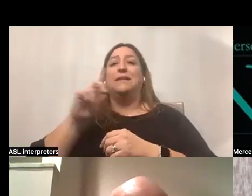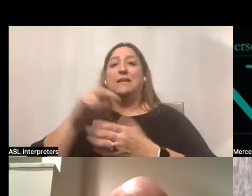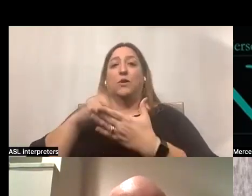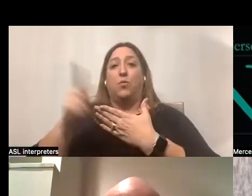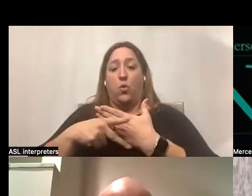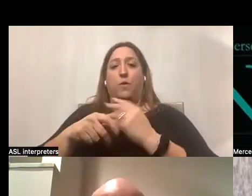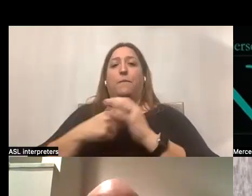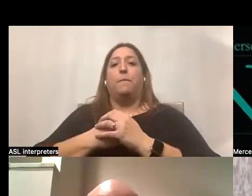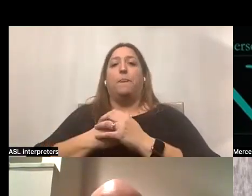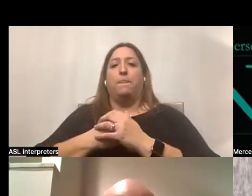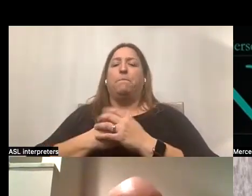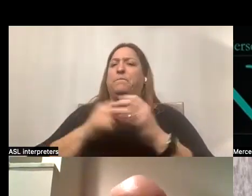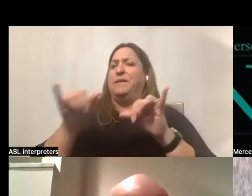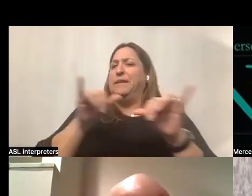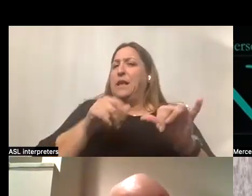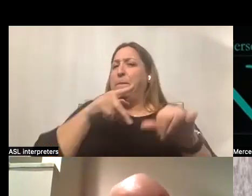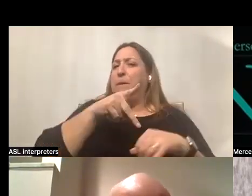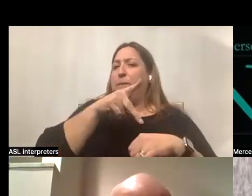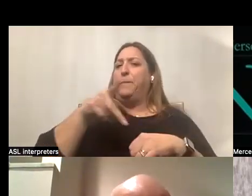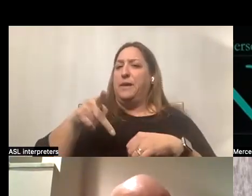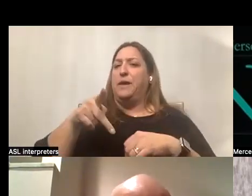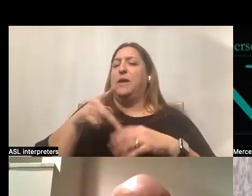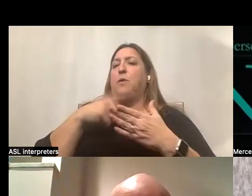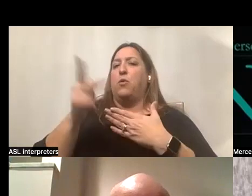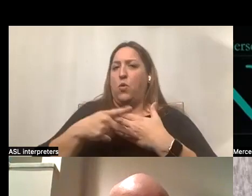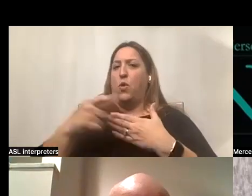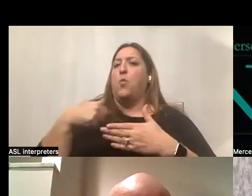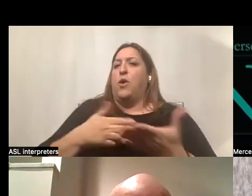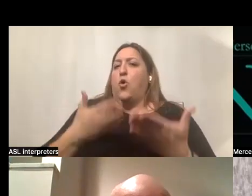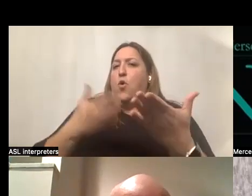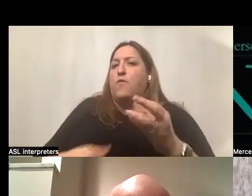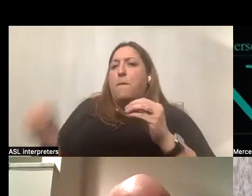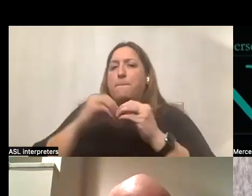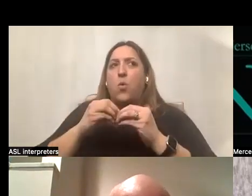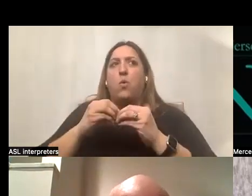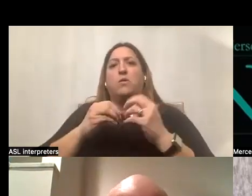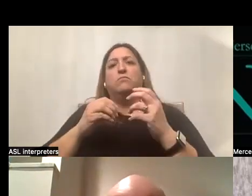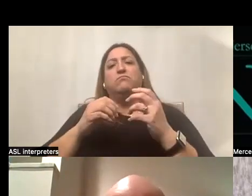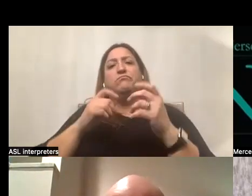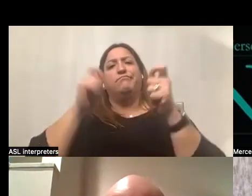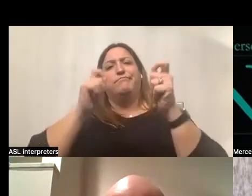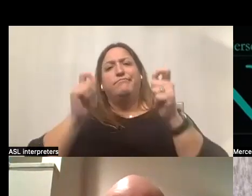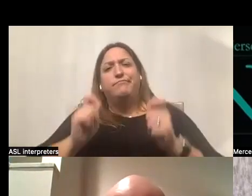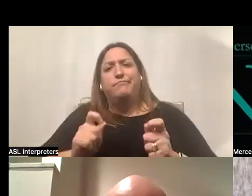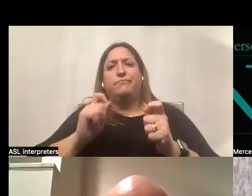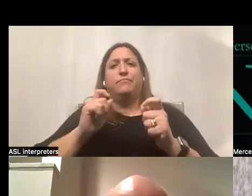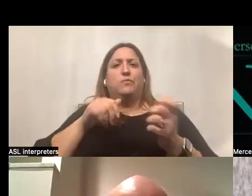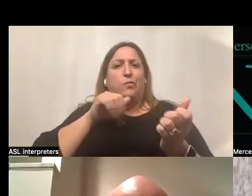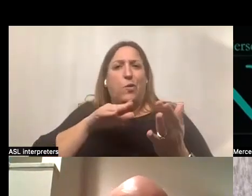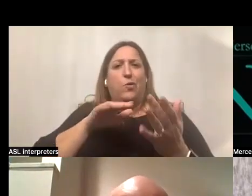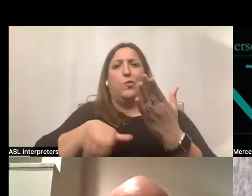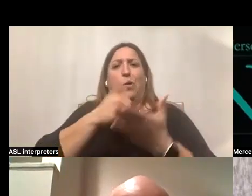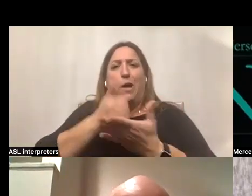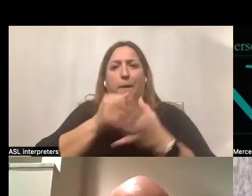much like the PPP program, we do offer more of a tailored approach to helping the individual